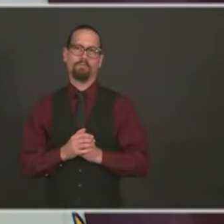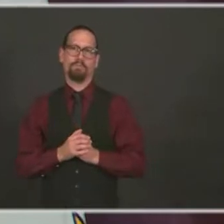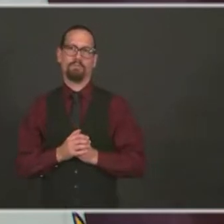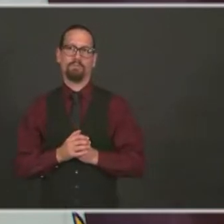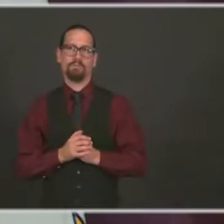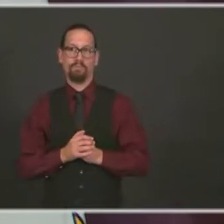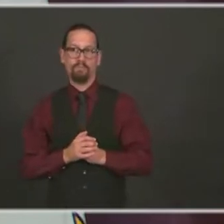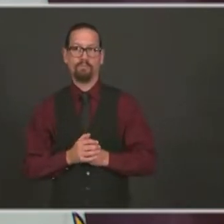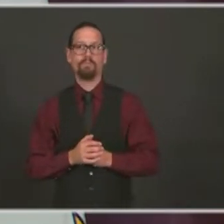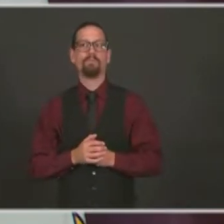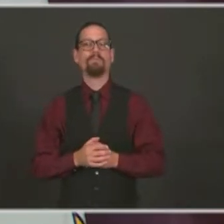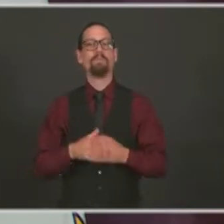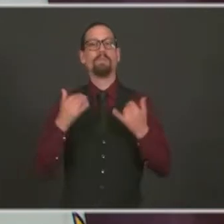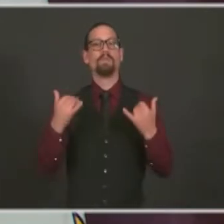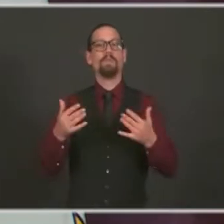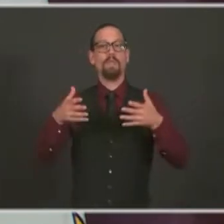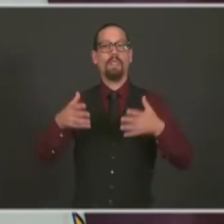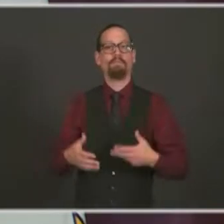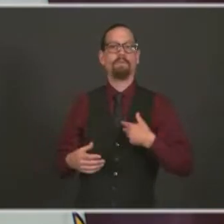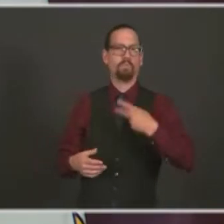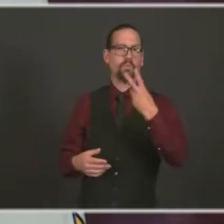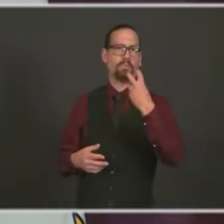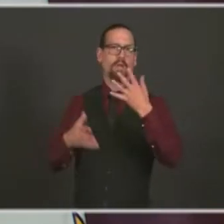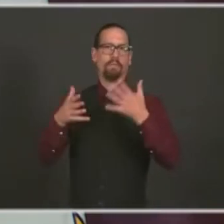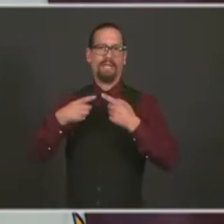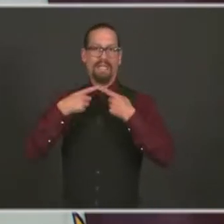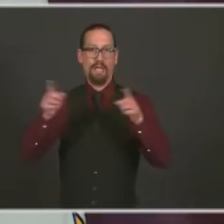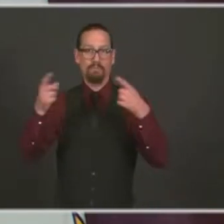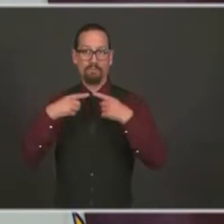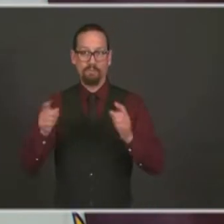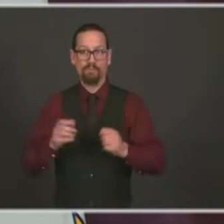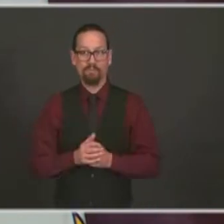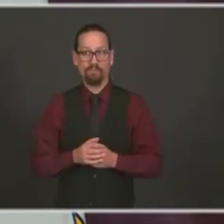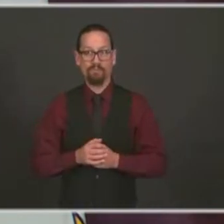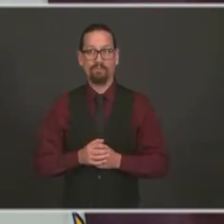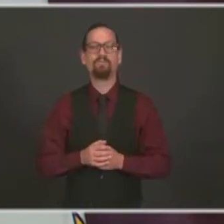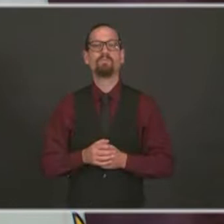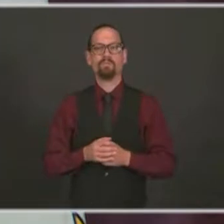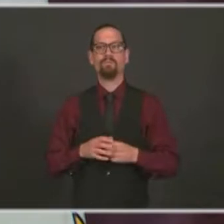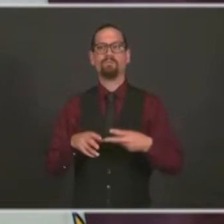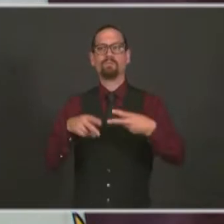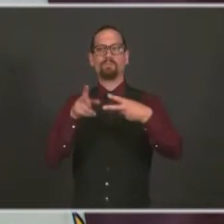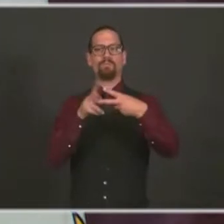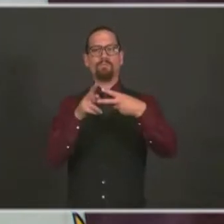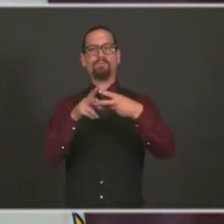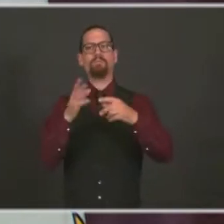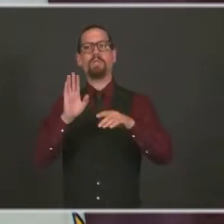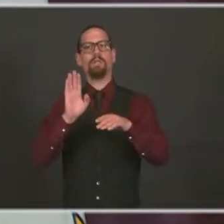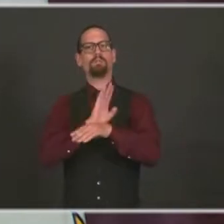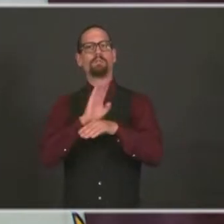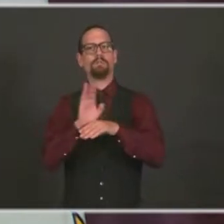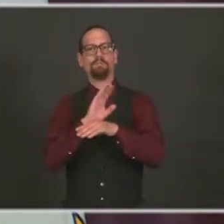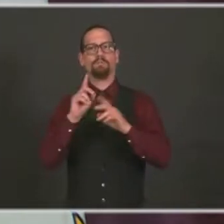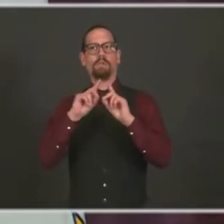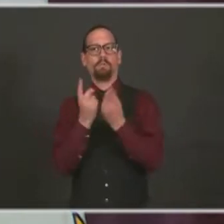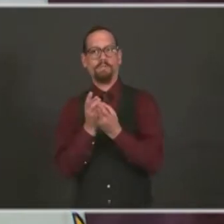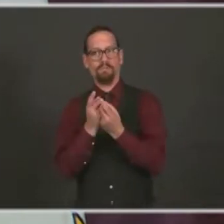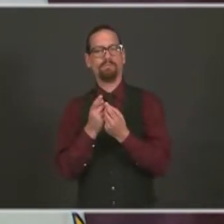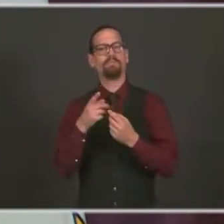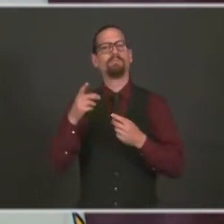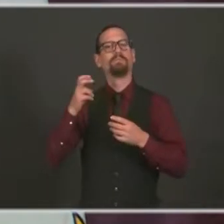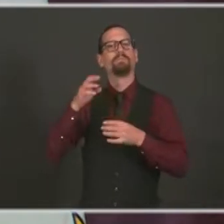My Commerce Department announced this morning expanded commerce relief, expanded the